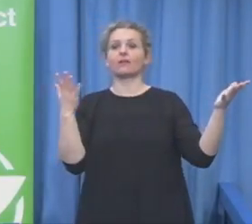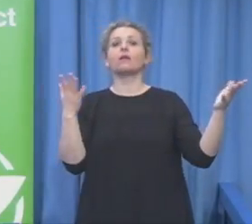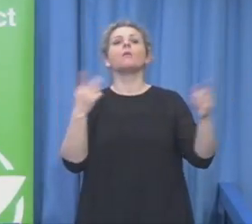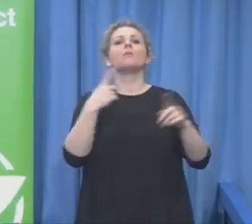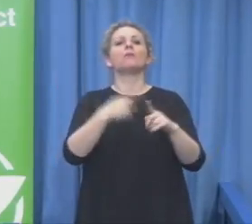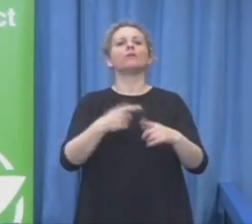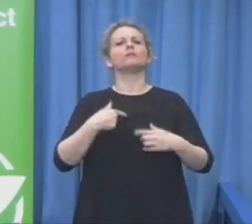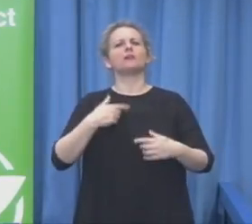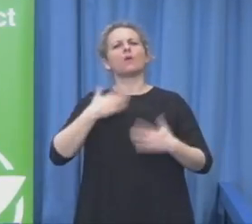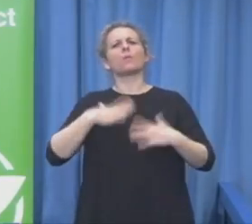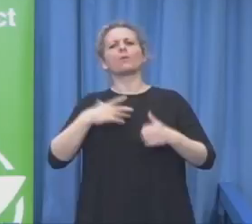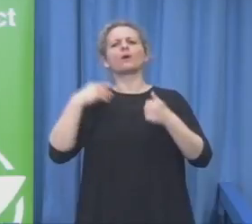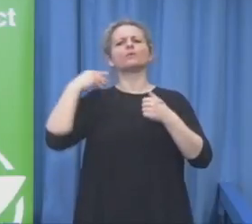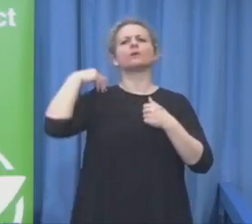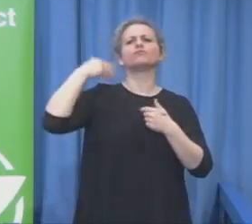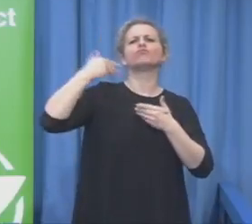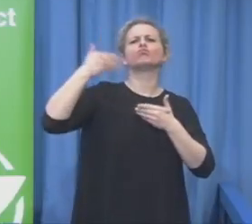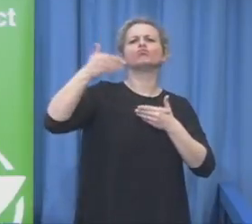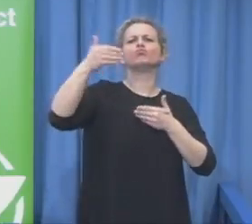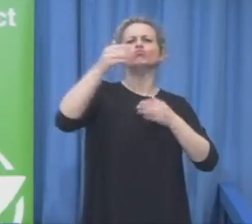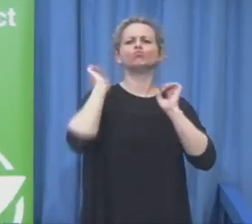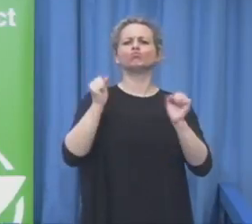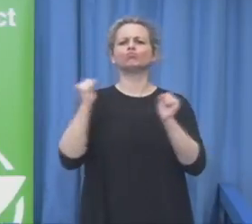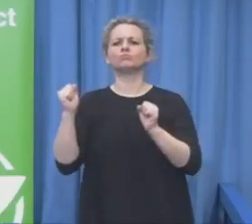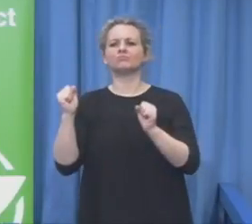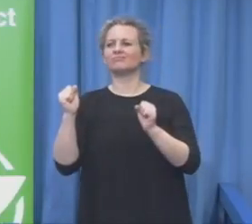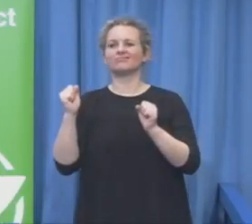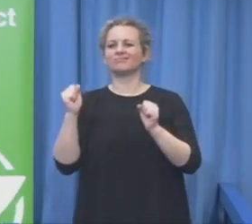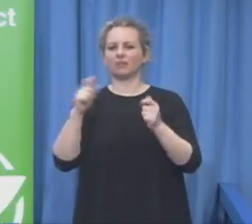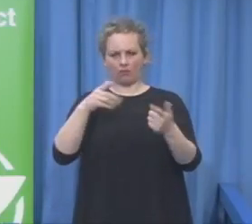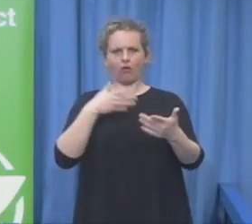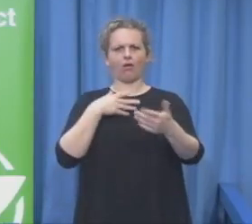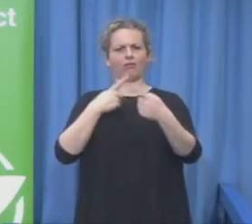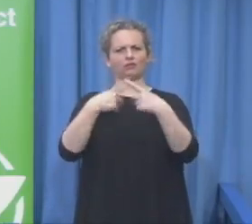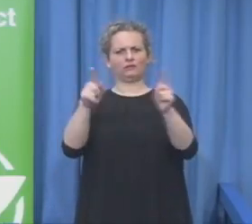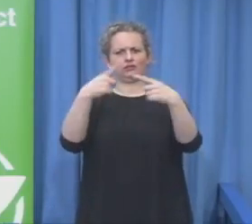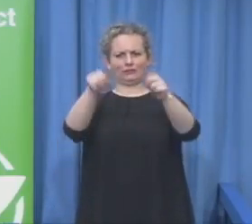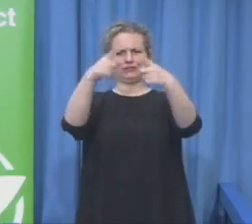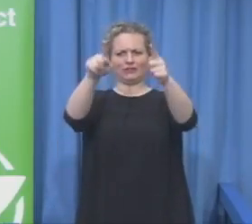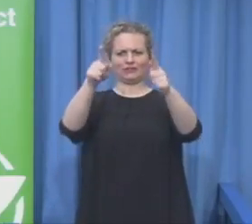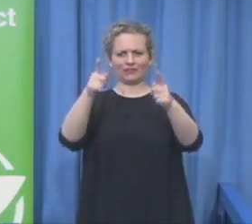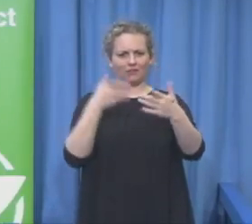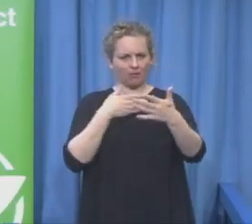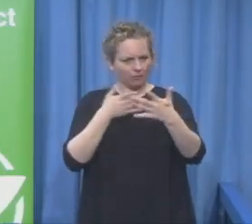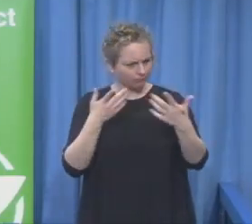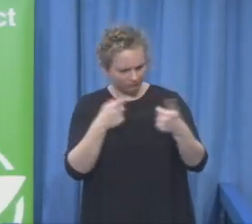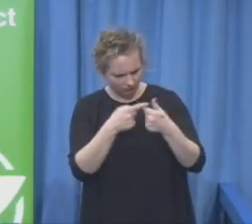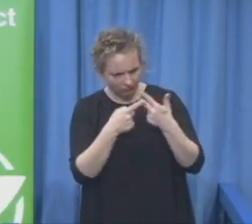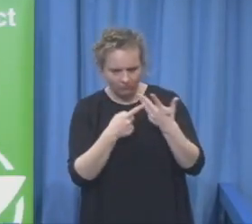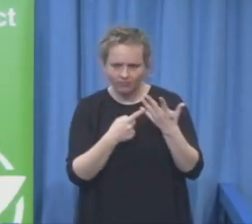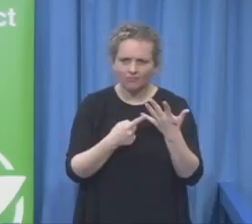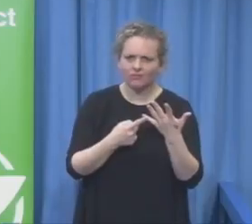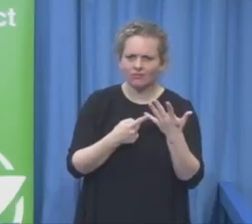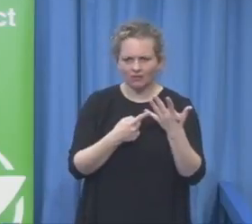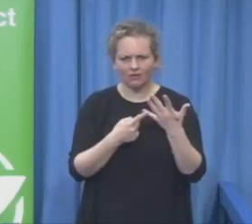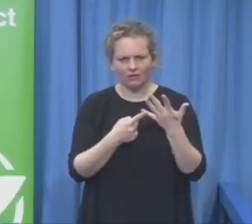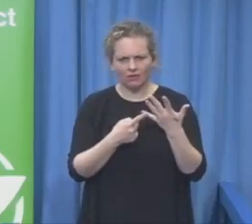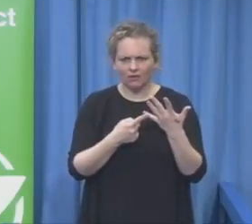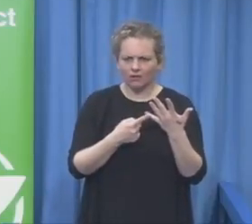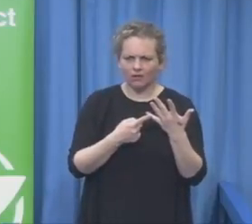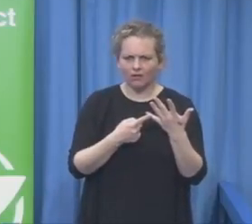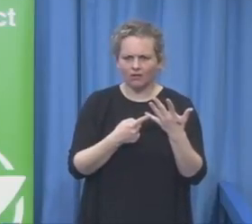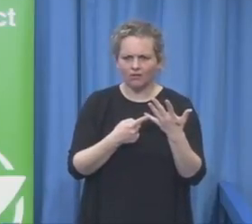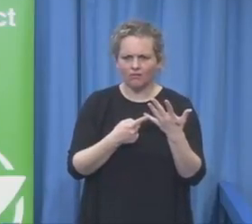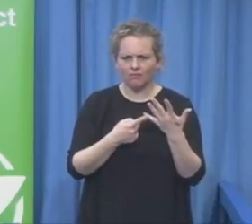greater expectations of people with disabilities, not just learning disabilities. And we